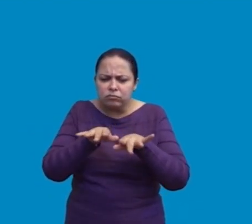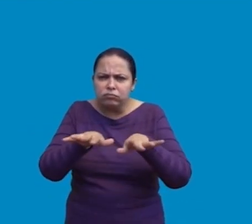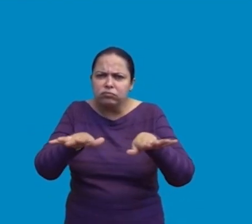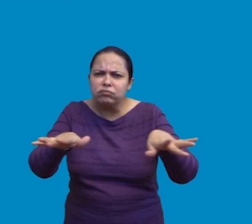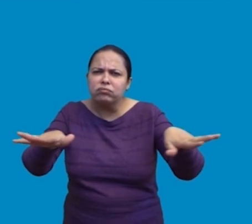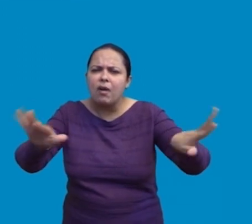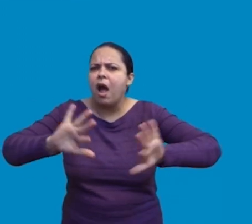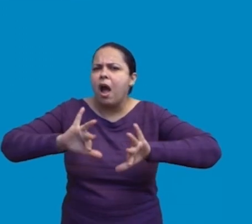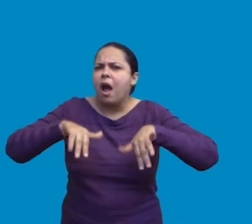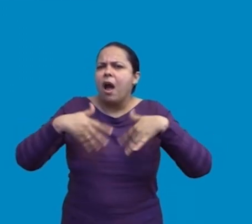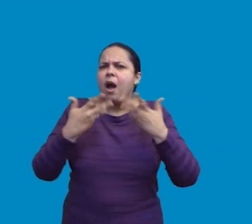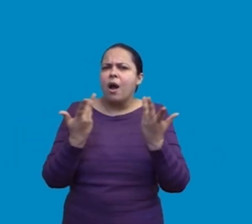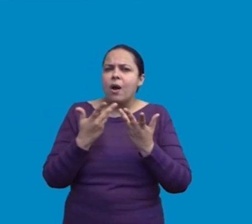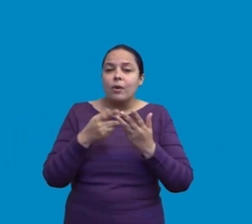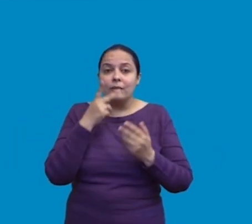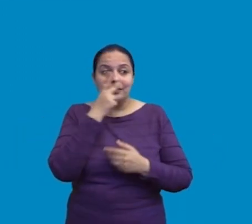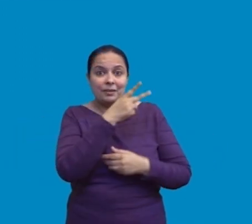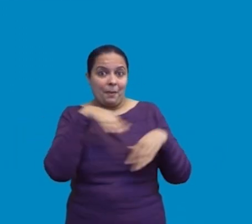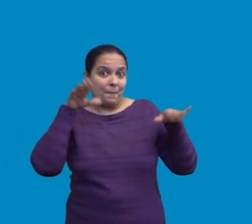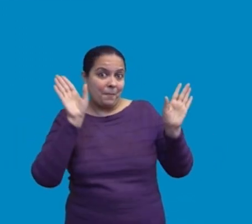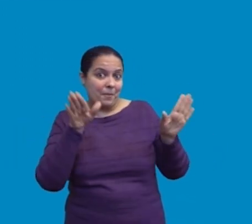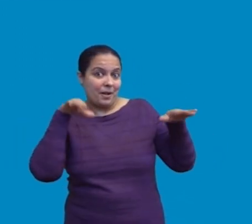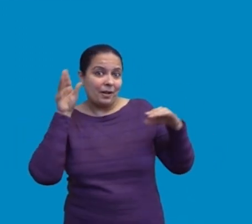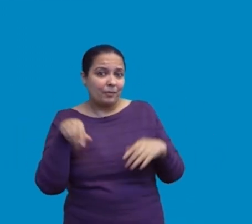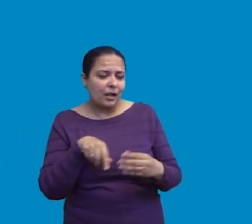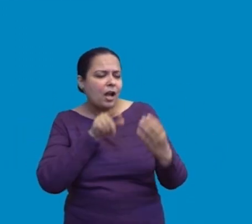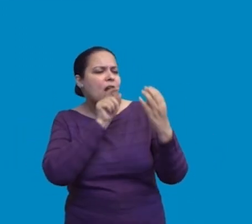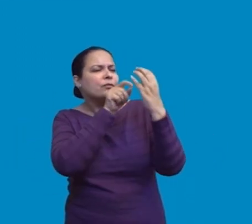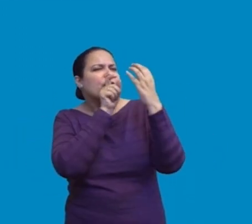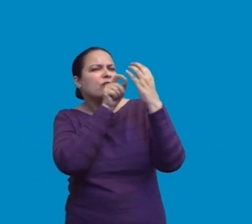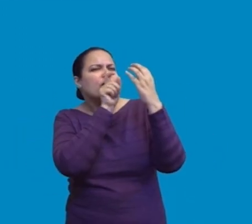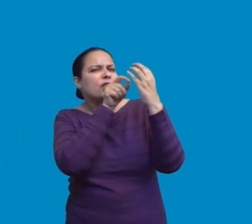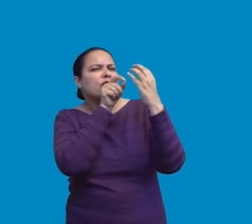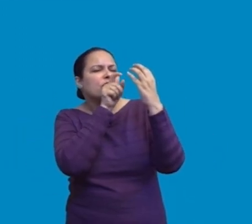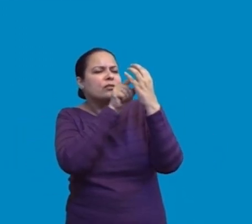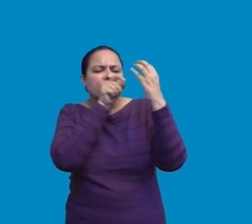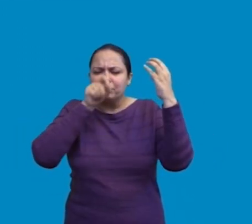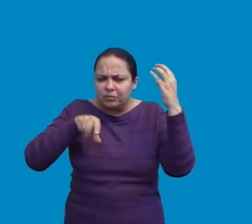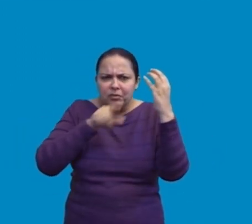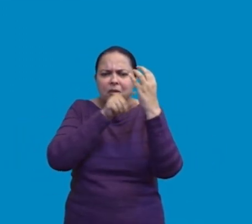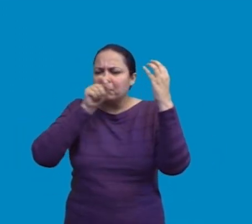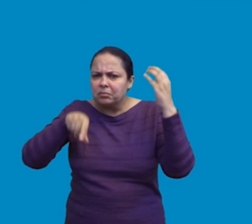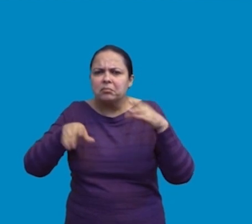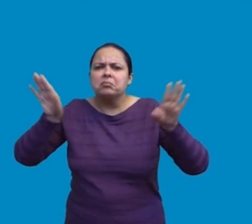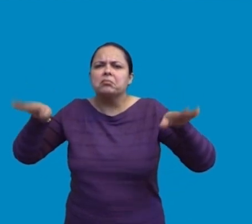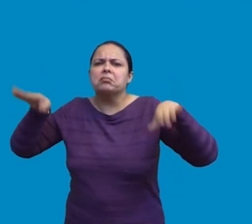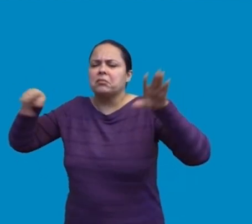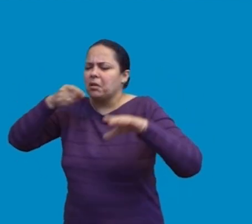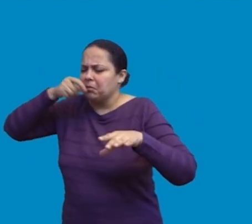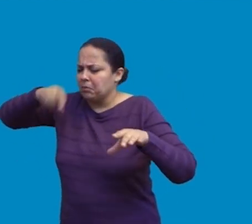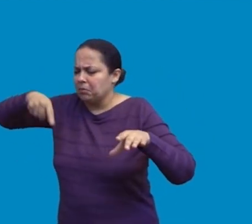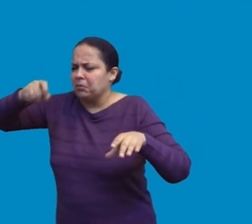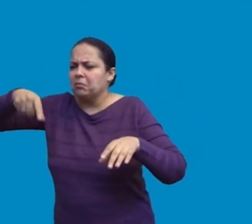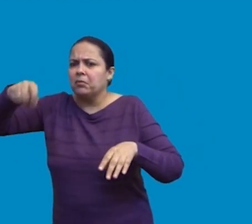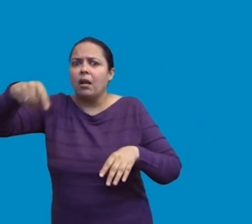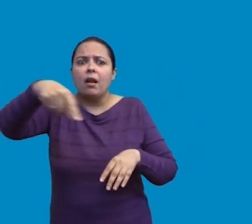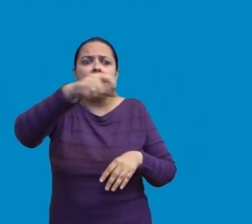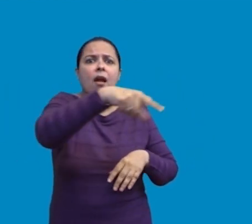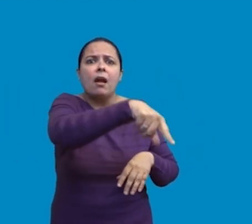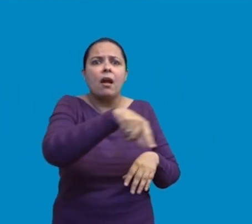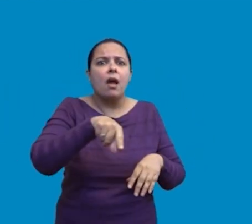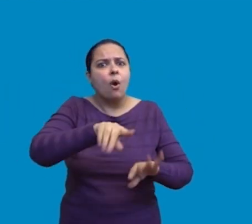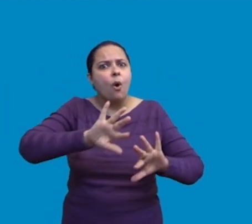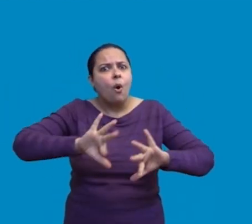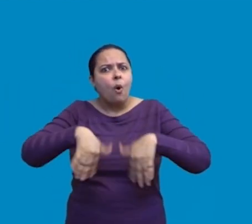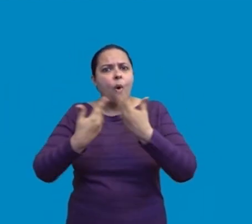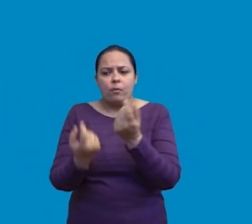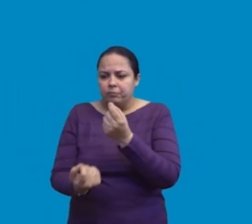at these birds. When the birds eat fruits, some of the seeds fall here and there. Some get